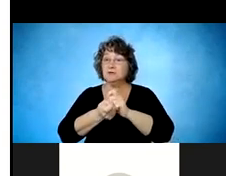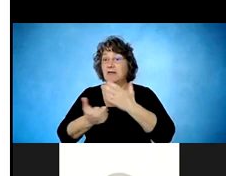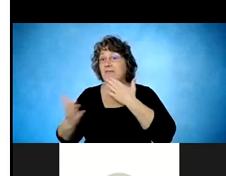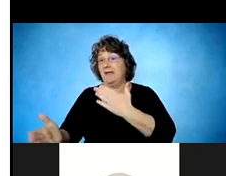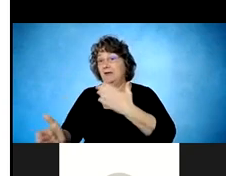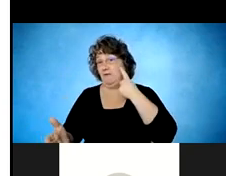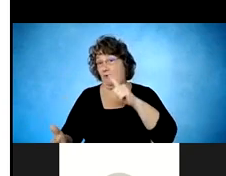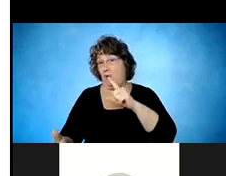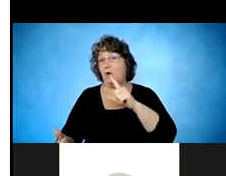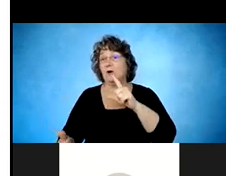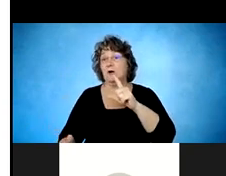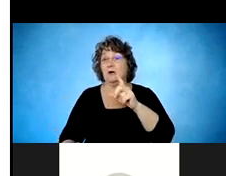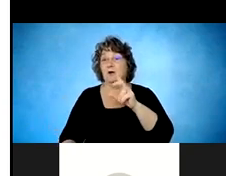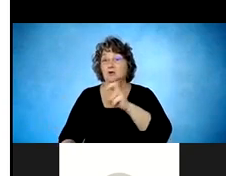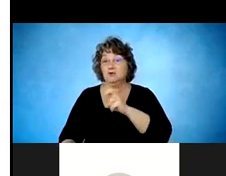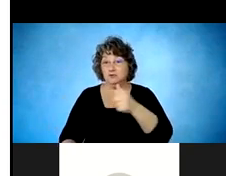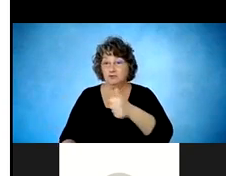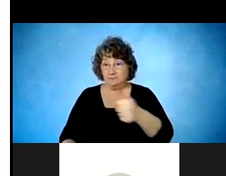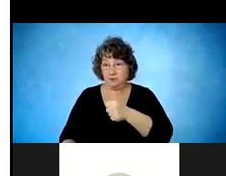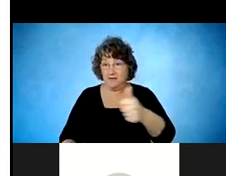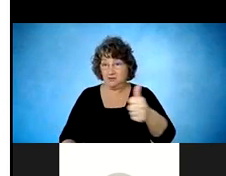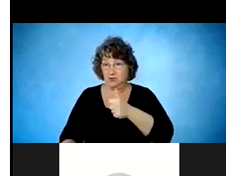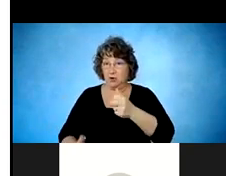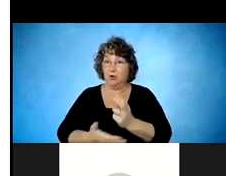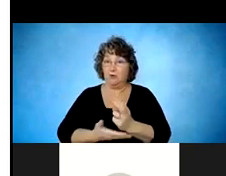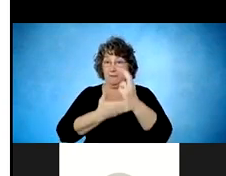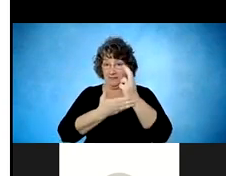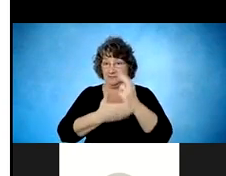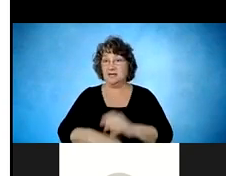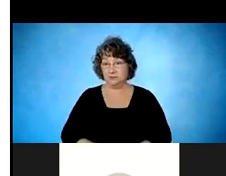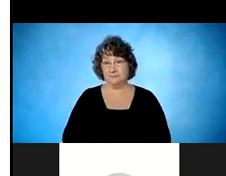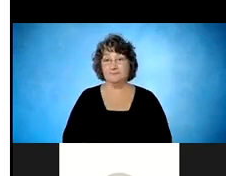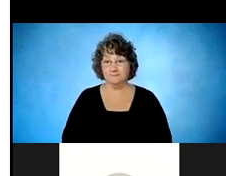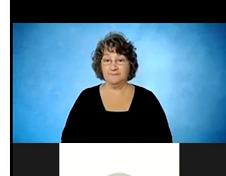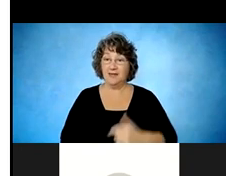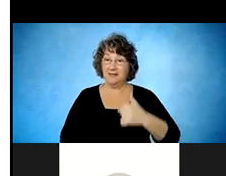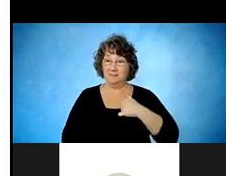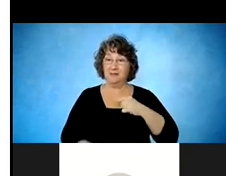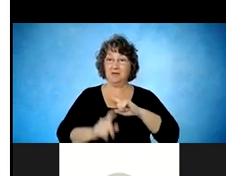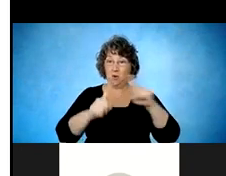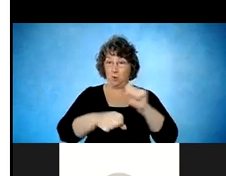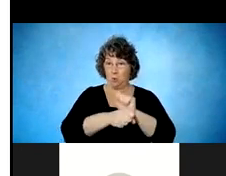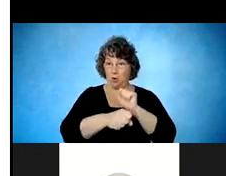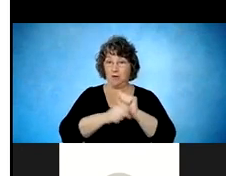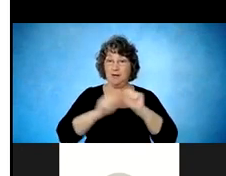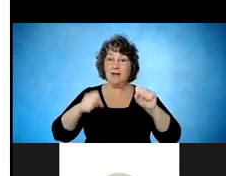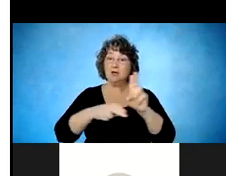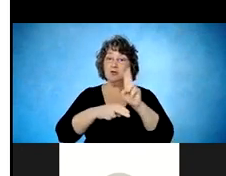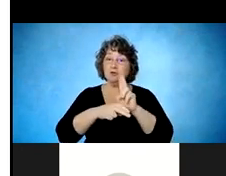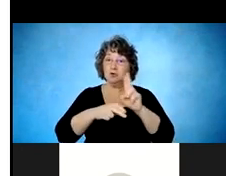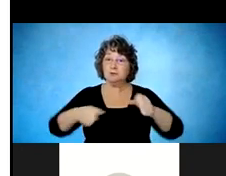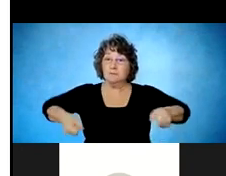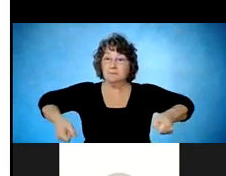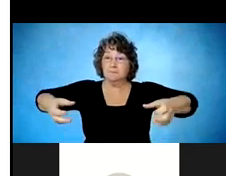to work. So at this level of injury, you can use a manual wheelchair that gives you greater